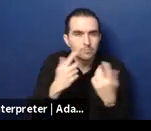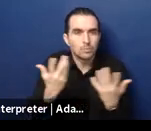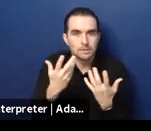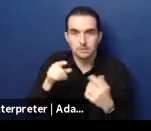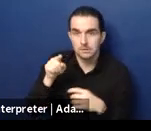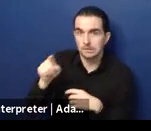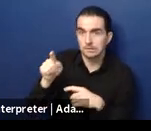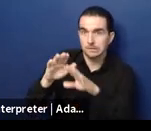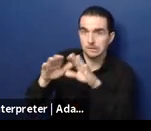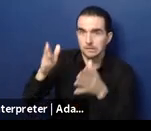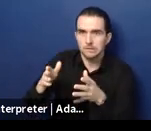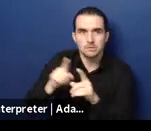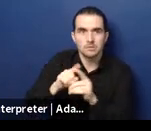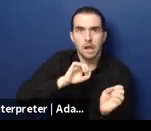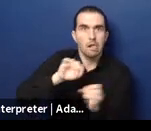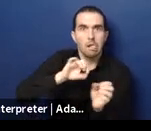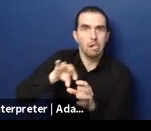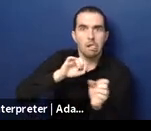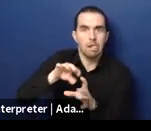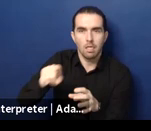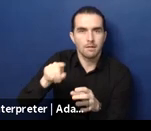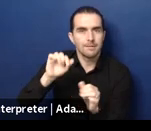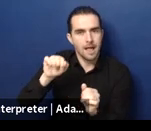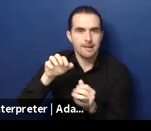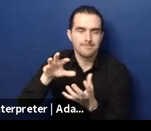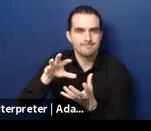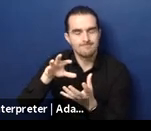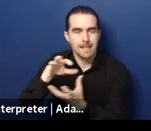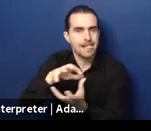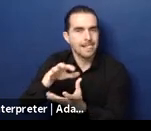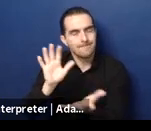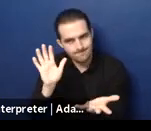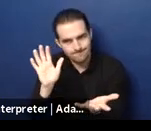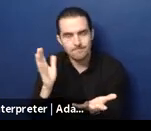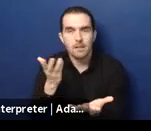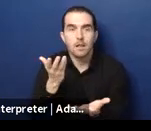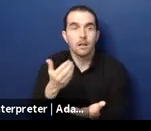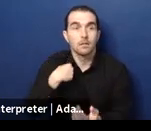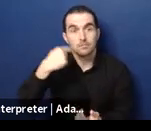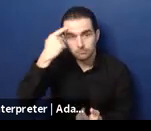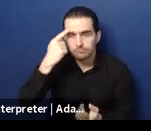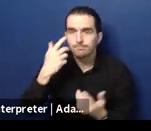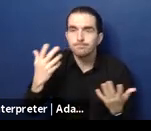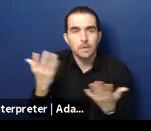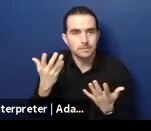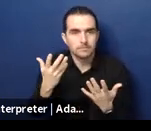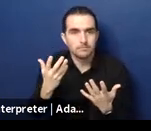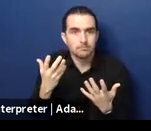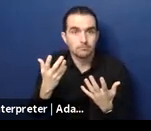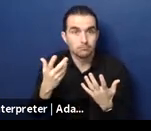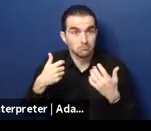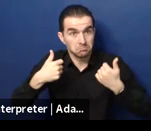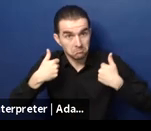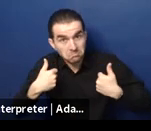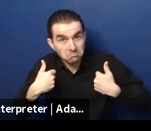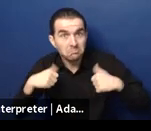that Armenia has not been able to do, is to get very good services out of